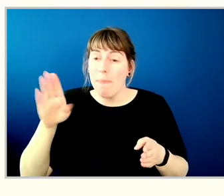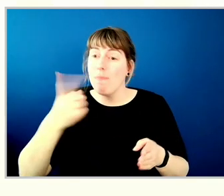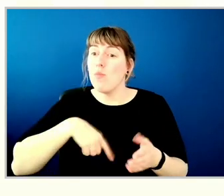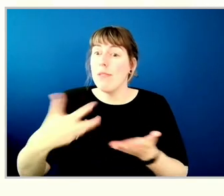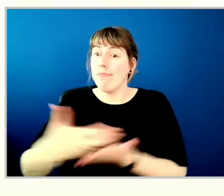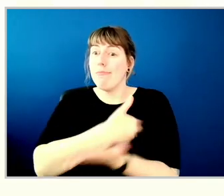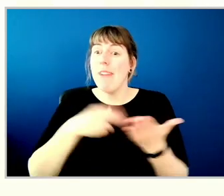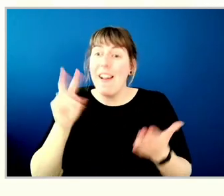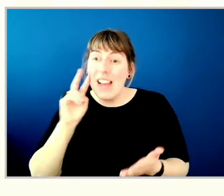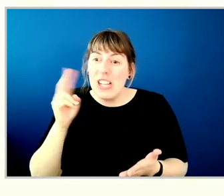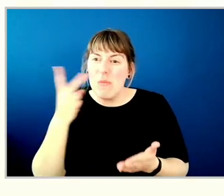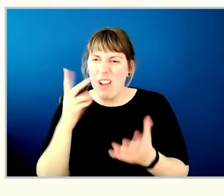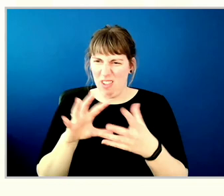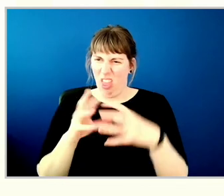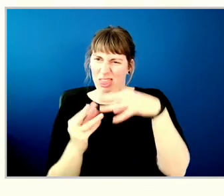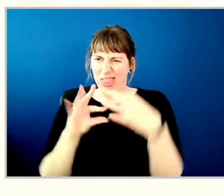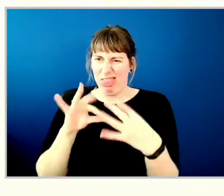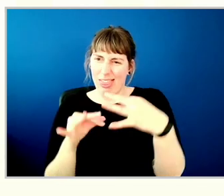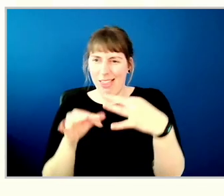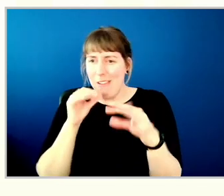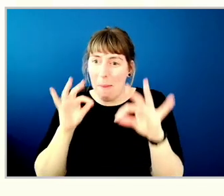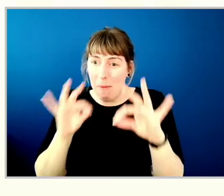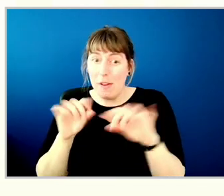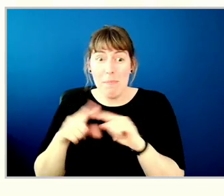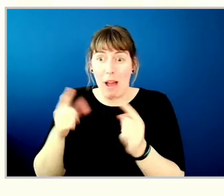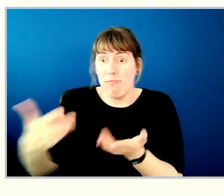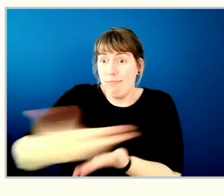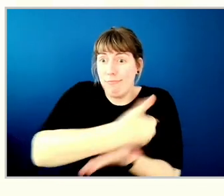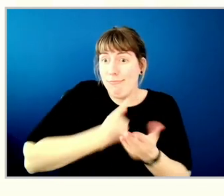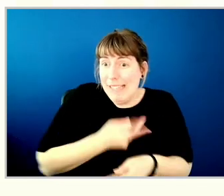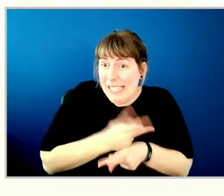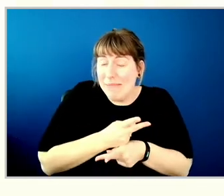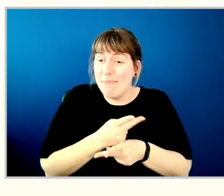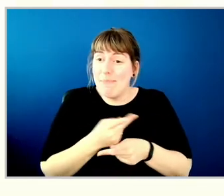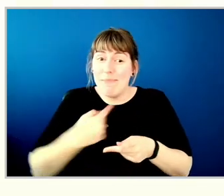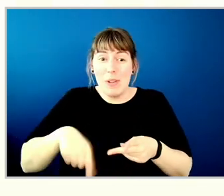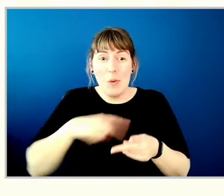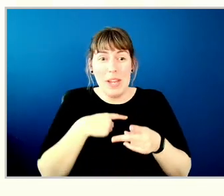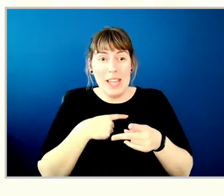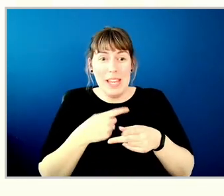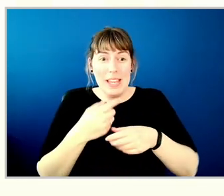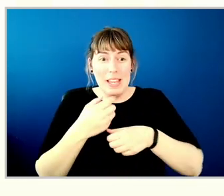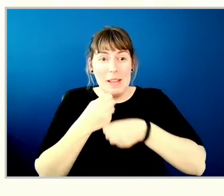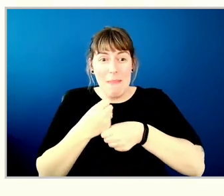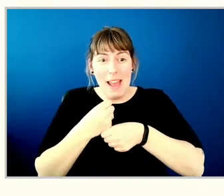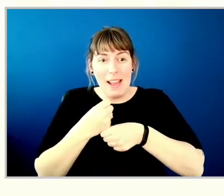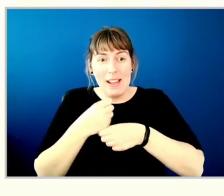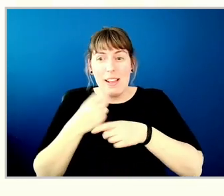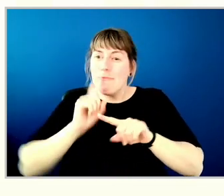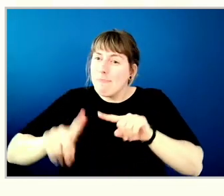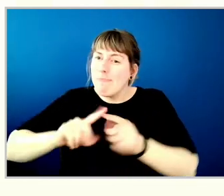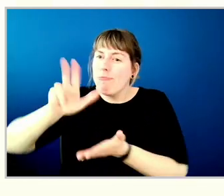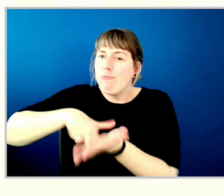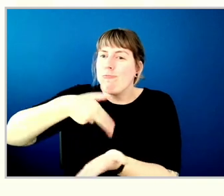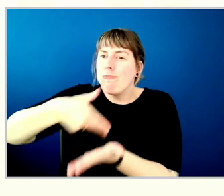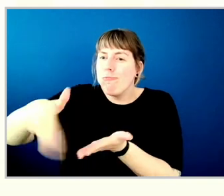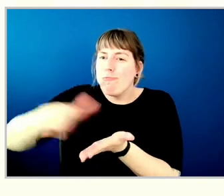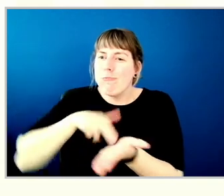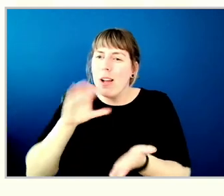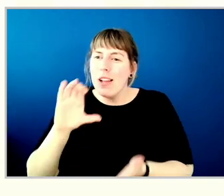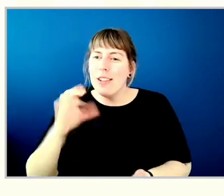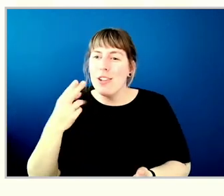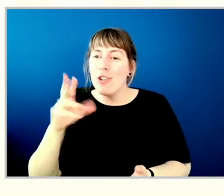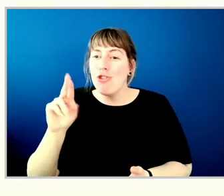in an effort to avoid them from going into the landfill. And we turn them into chutneys and spreads to sell for the local market.